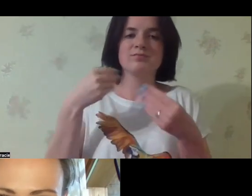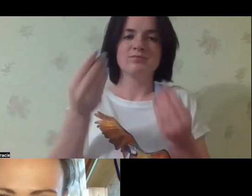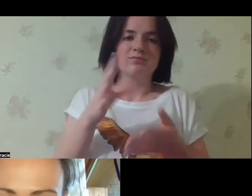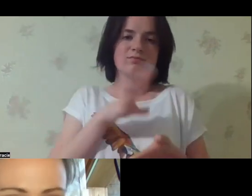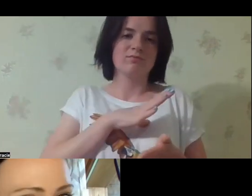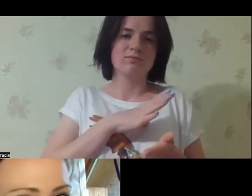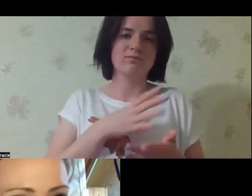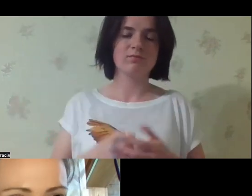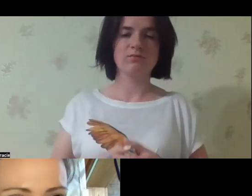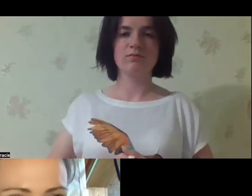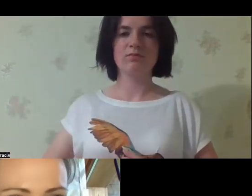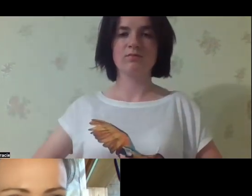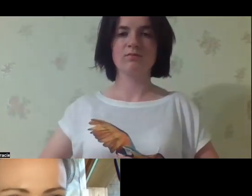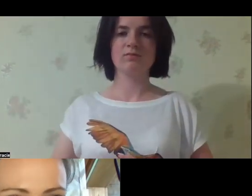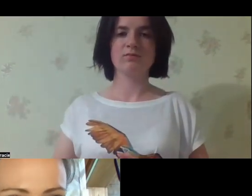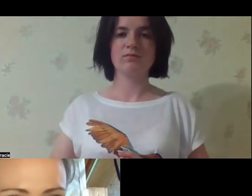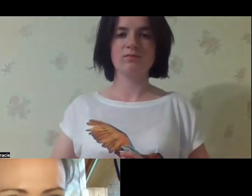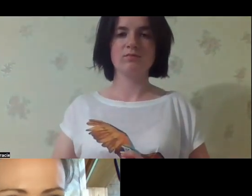capacity is denied to you.